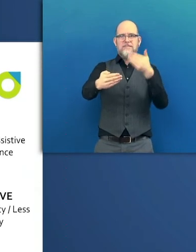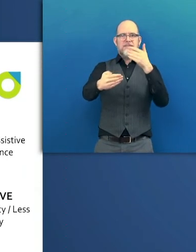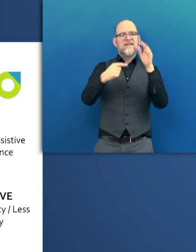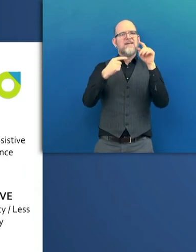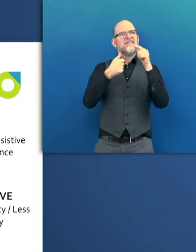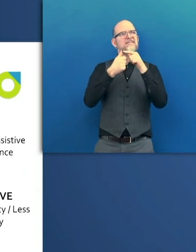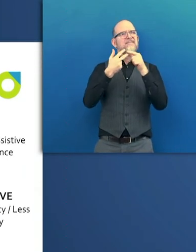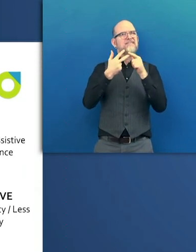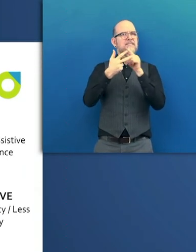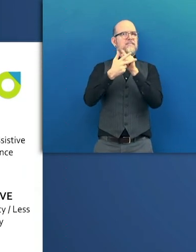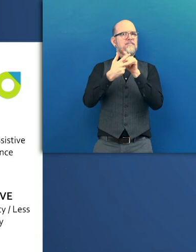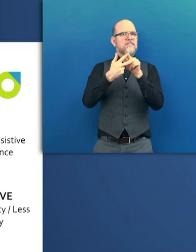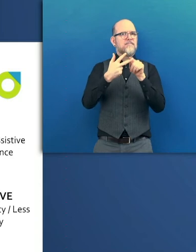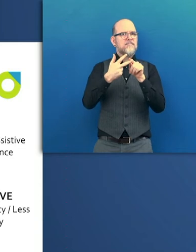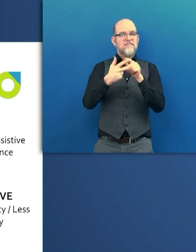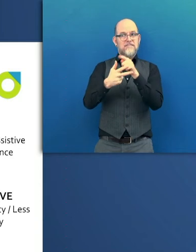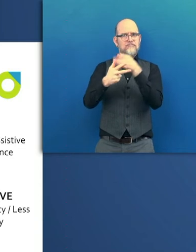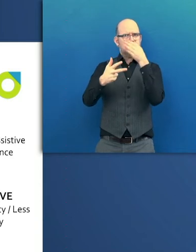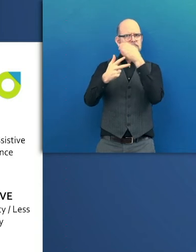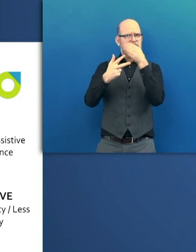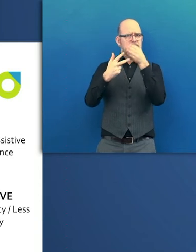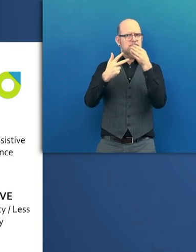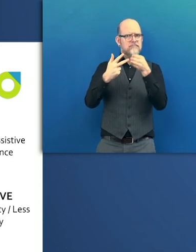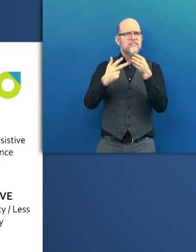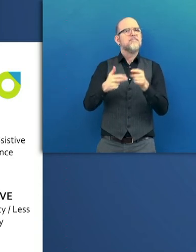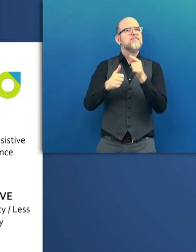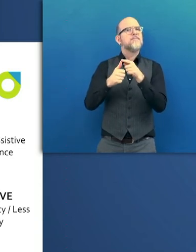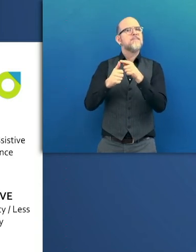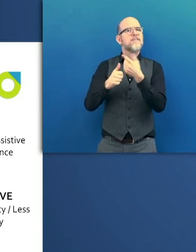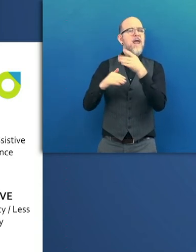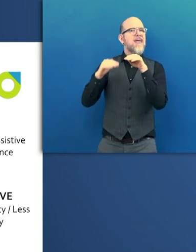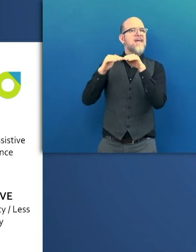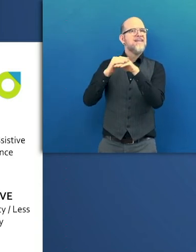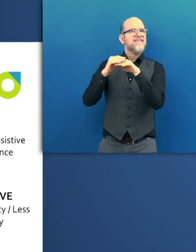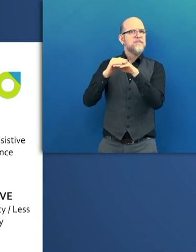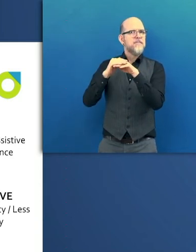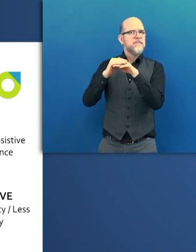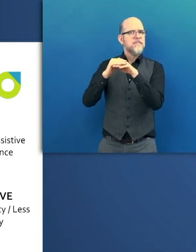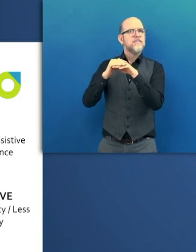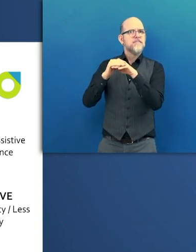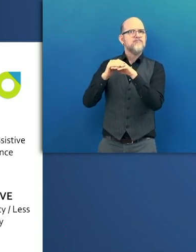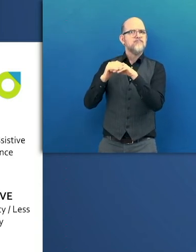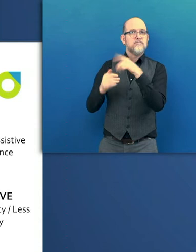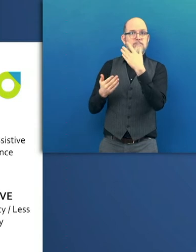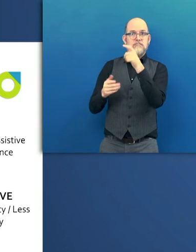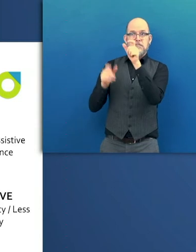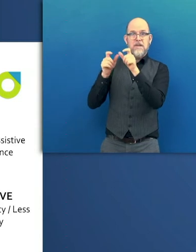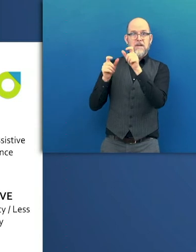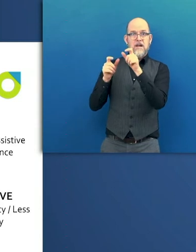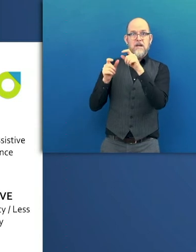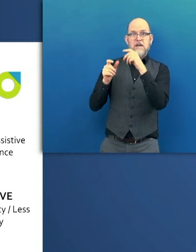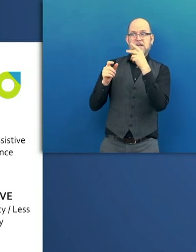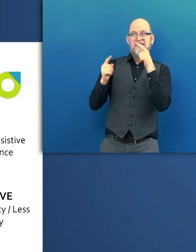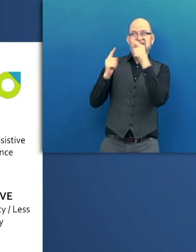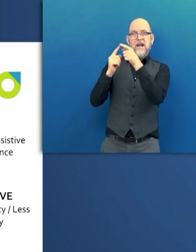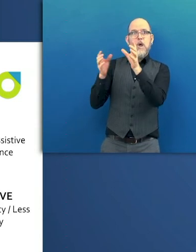There are three main focus areas I would like to talk about. First is accessibility. Considering our